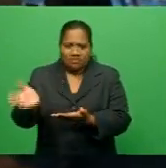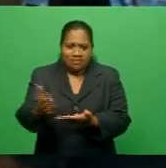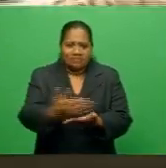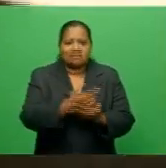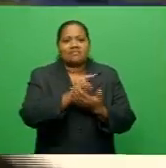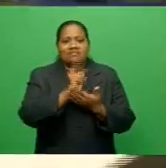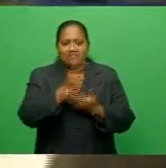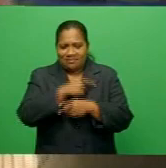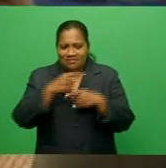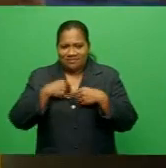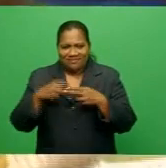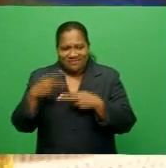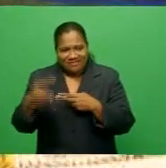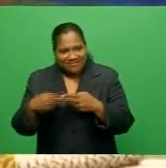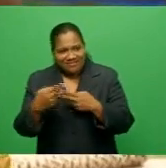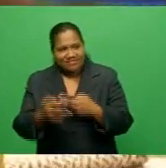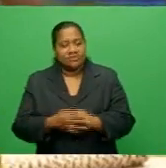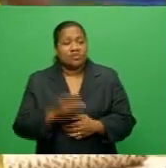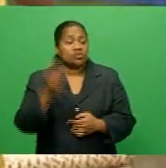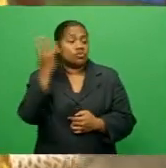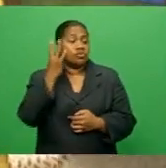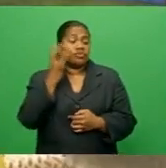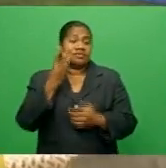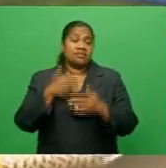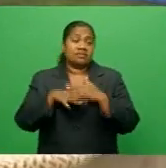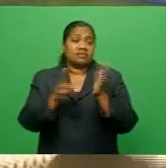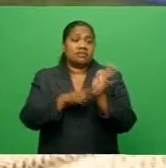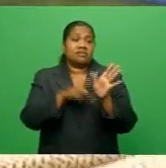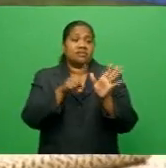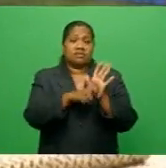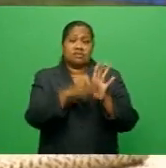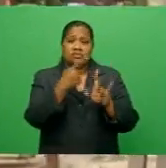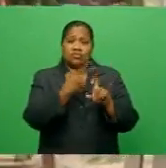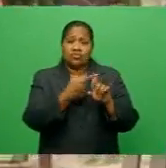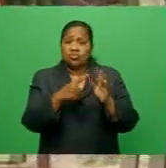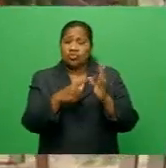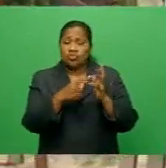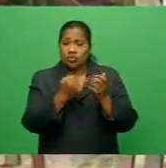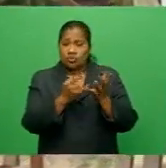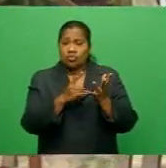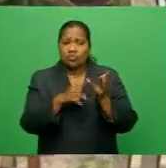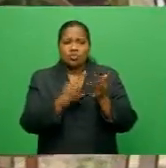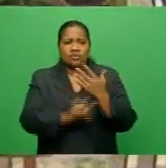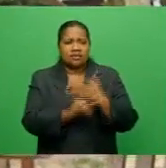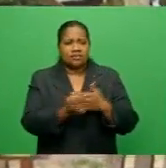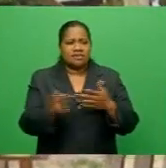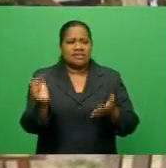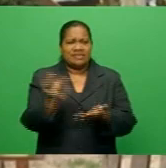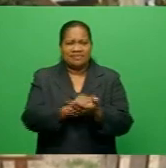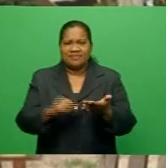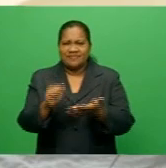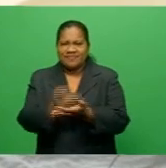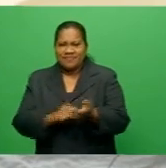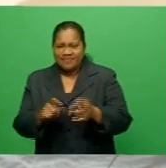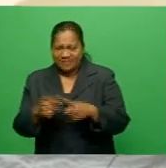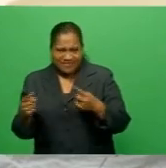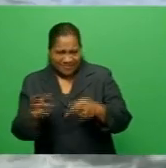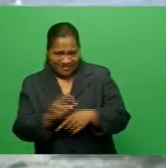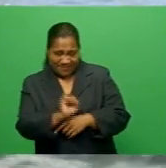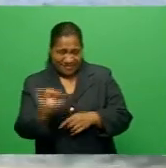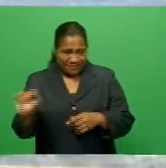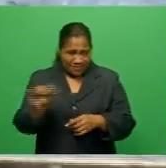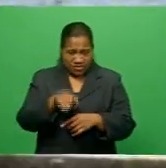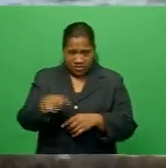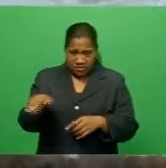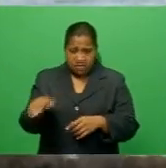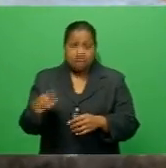For the women of Narikoso, they have been struggling to buy personal hygiene products post-TC Harold and also